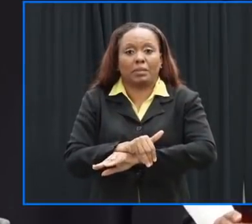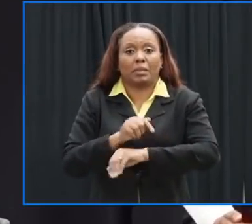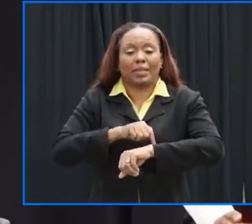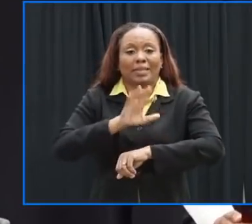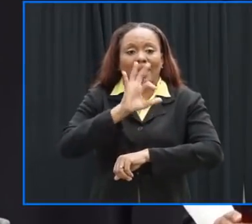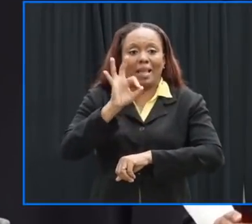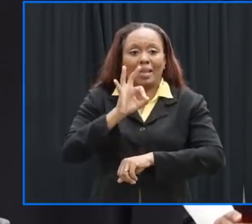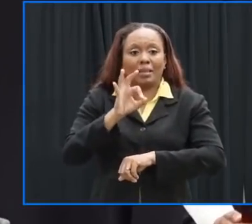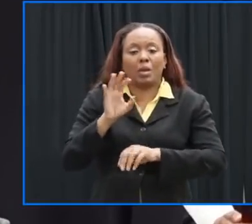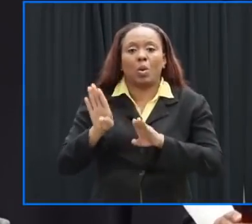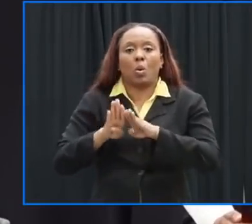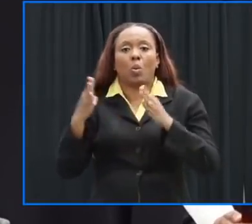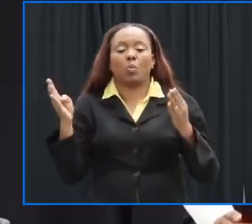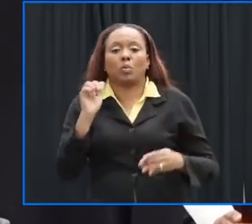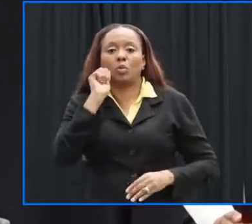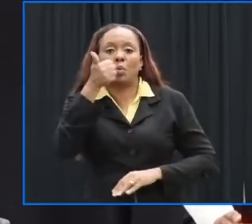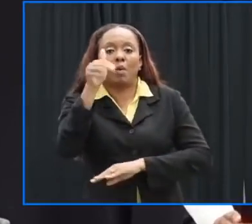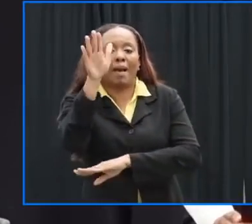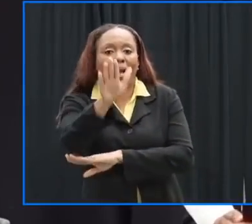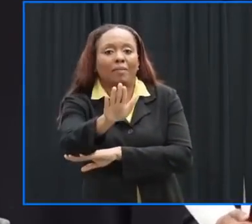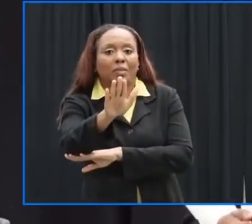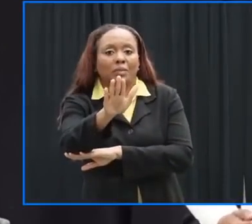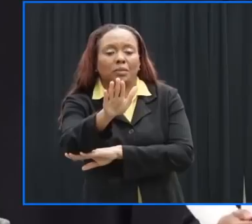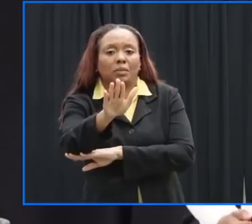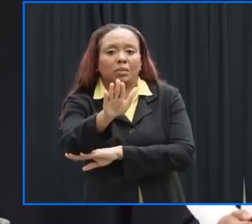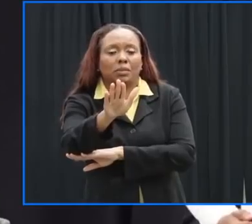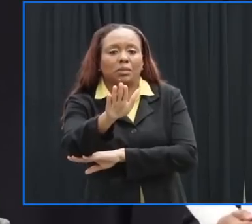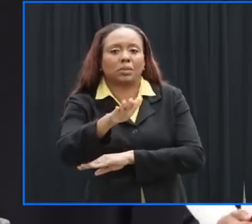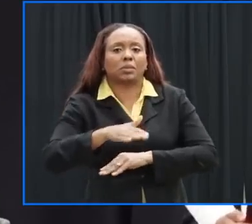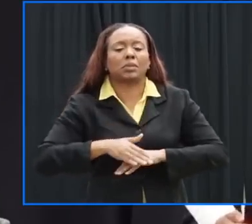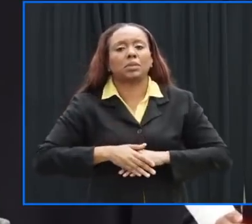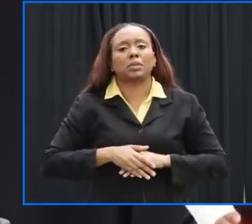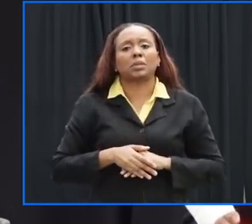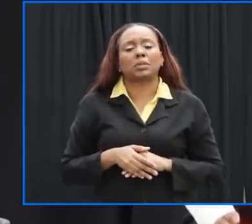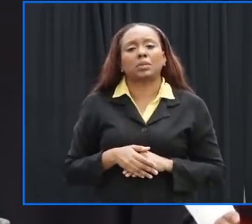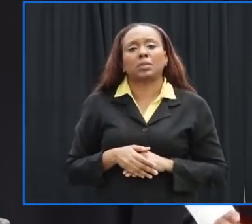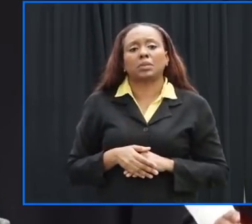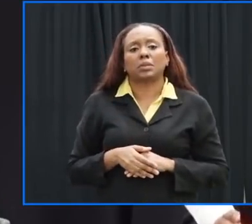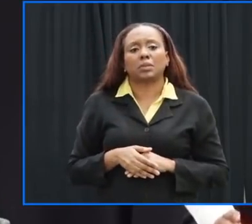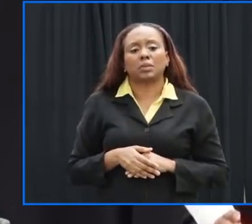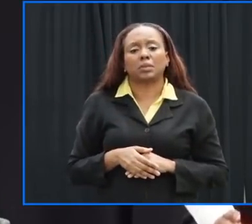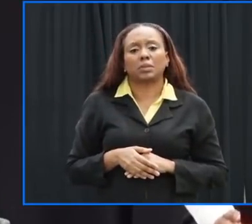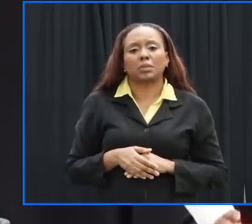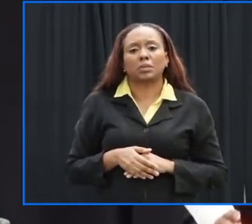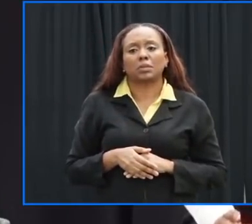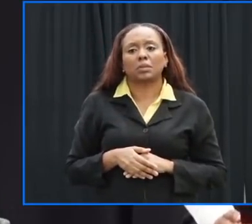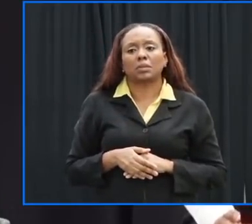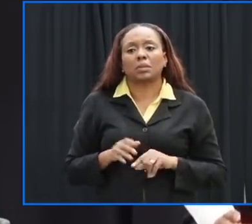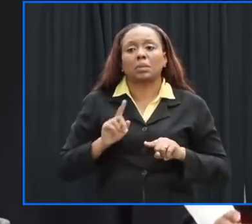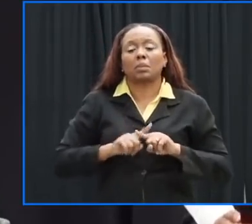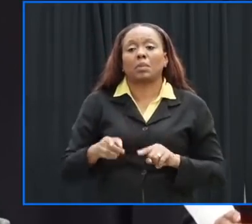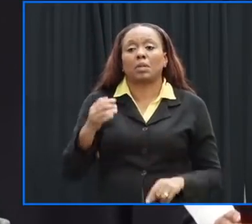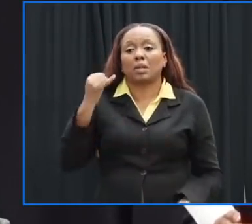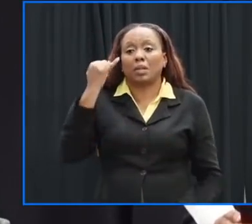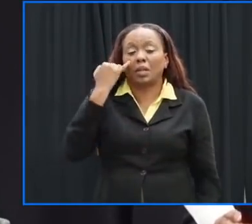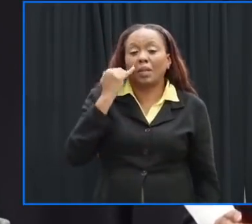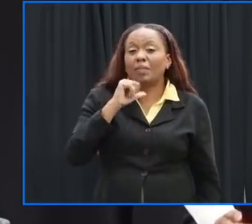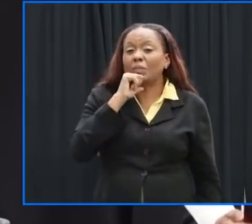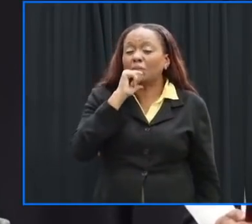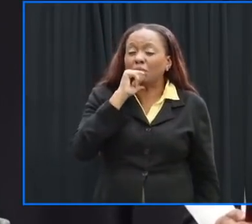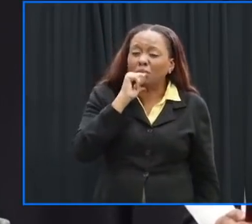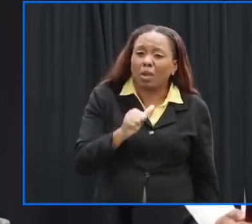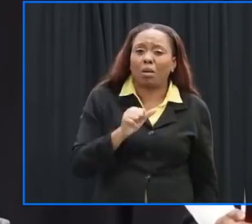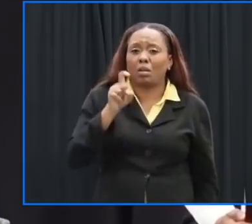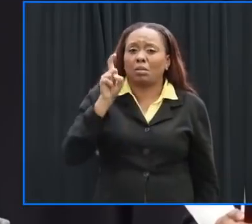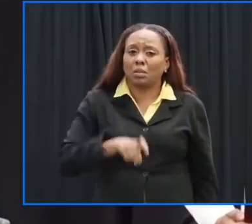afternoon once the all clear is given but it does mean that those persons who do not need classic pcr